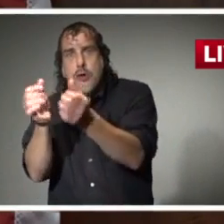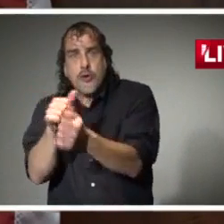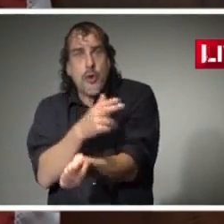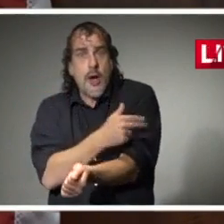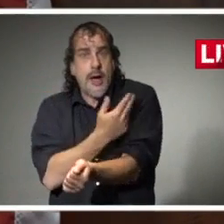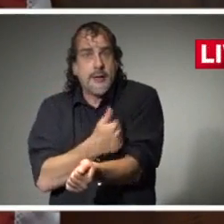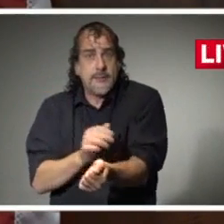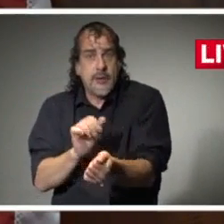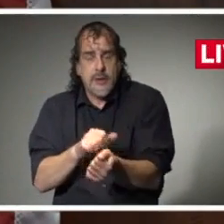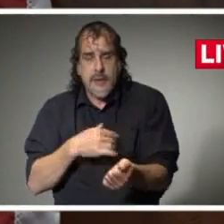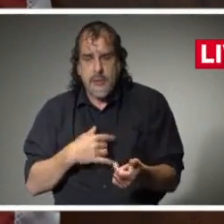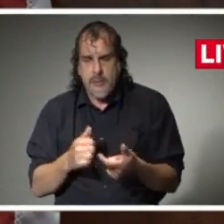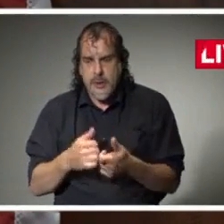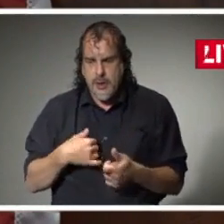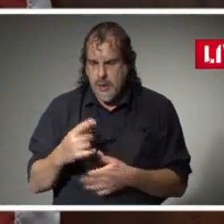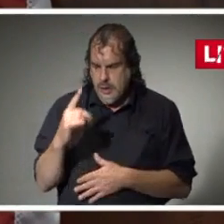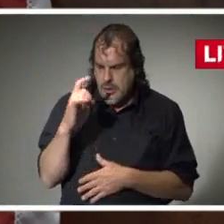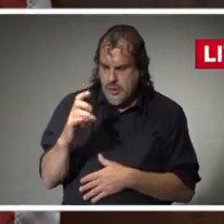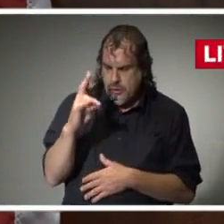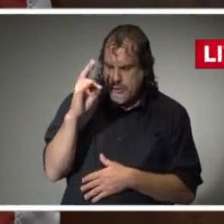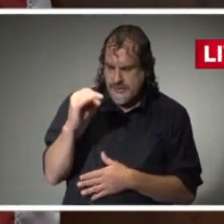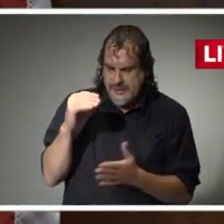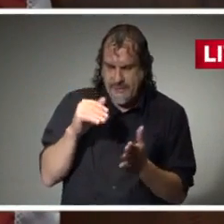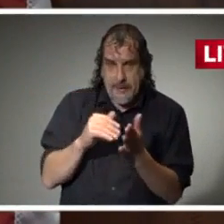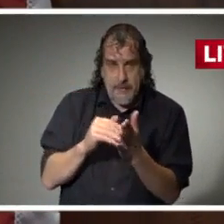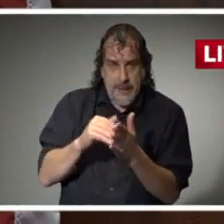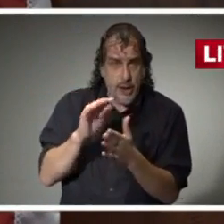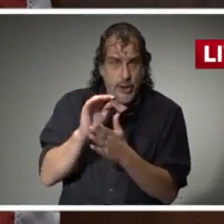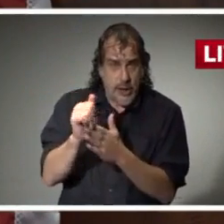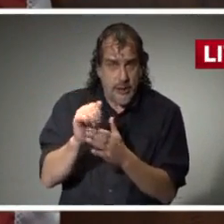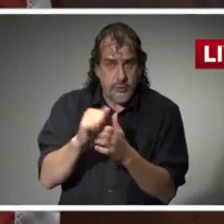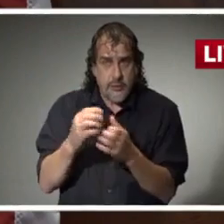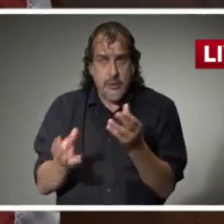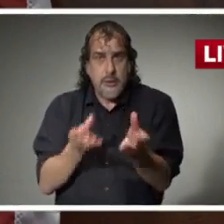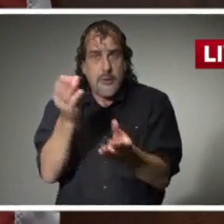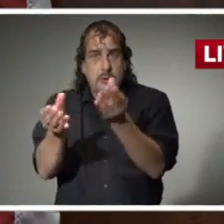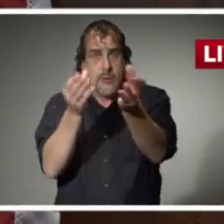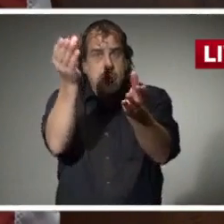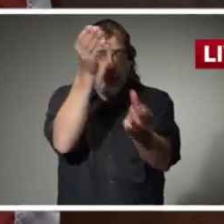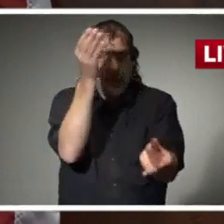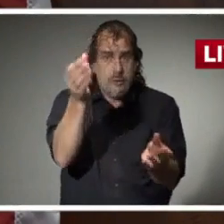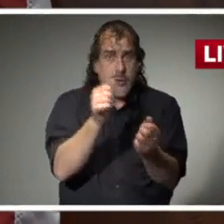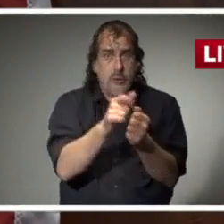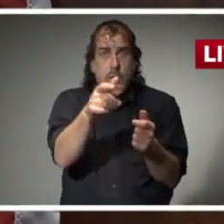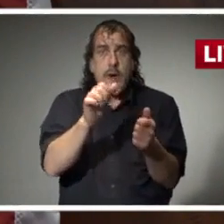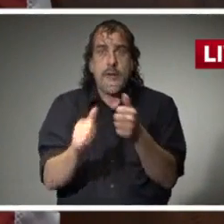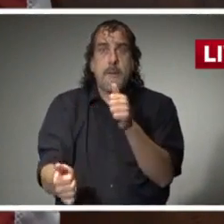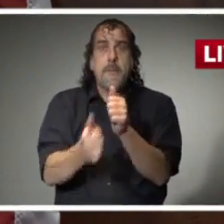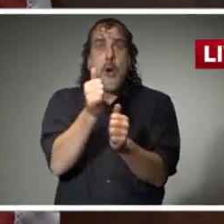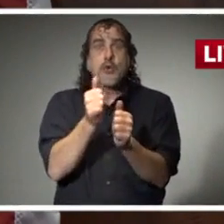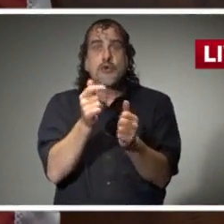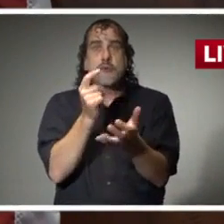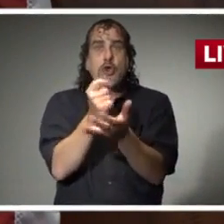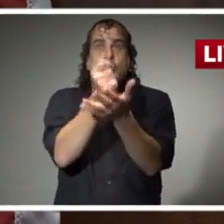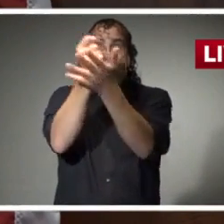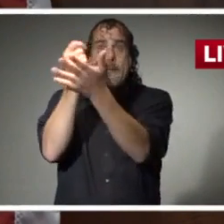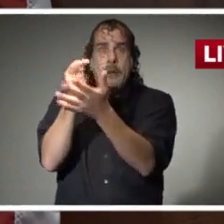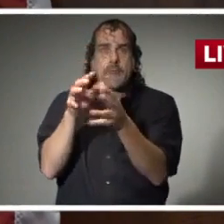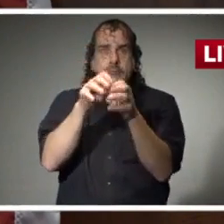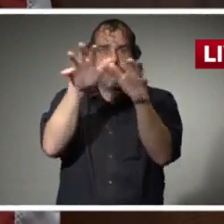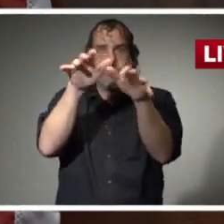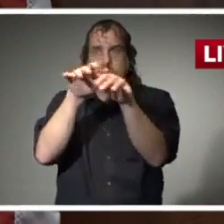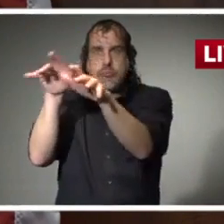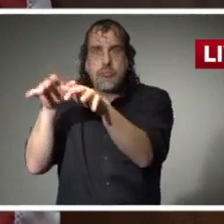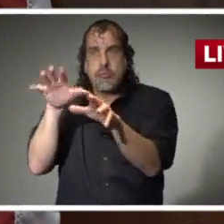make almost $170 million in support quickly available where the most intensive treatments are being performed.